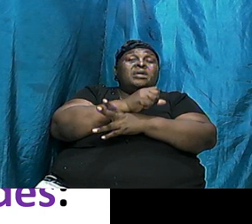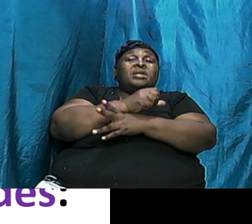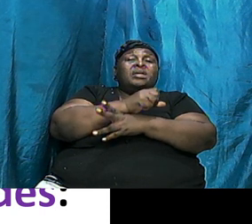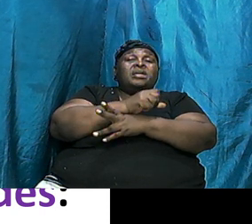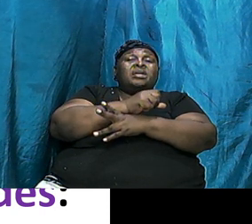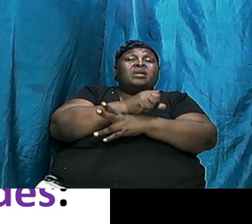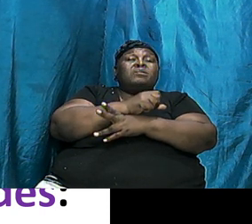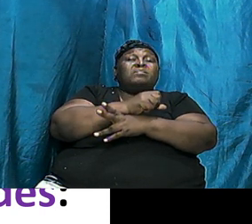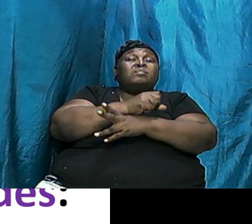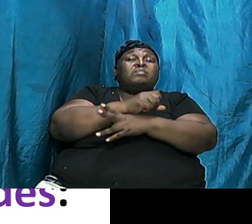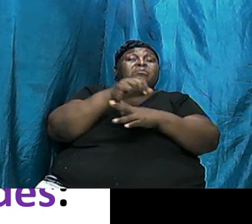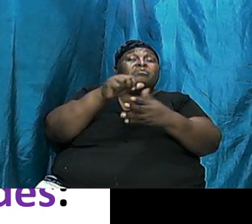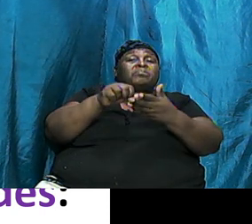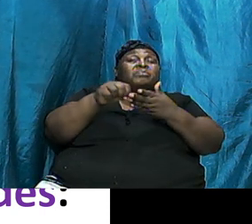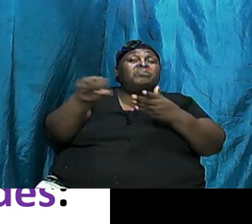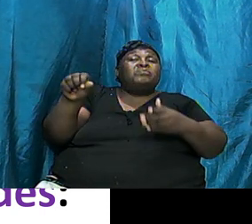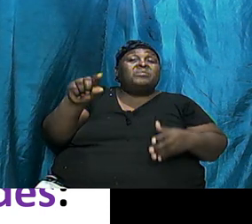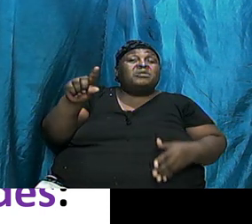Melchizedek